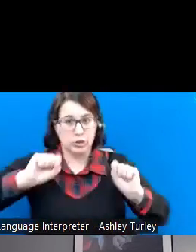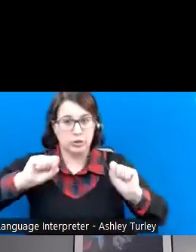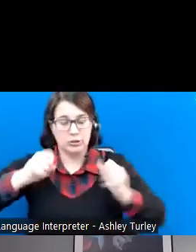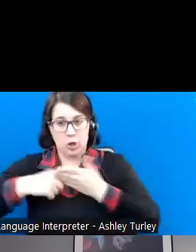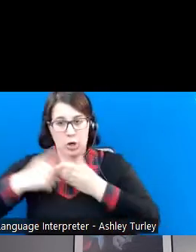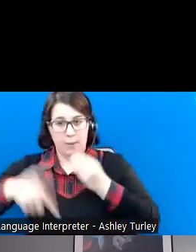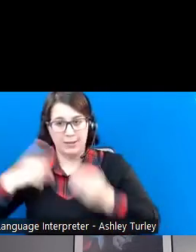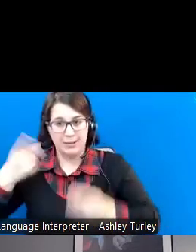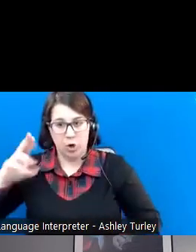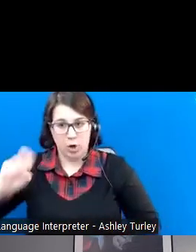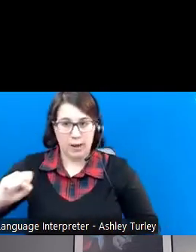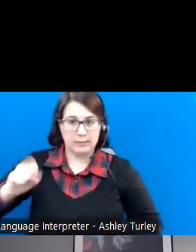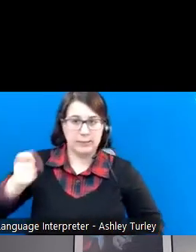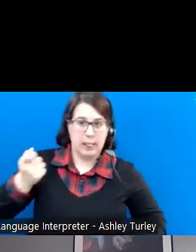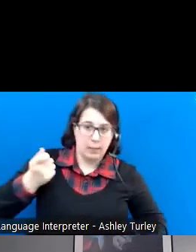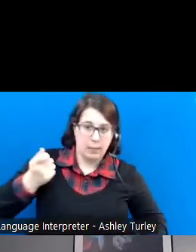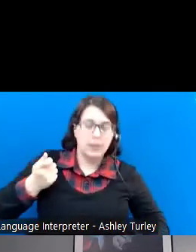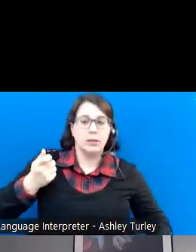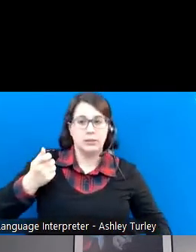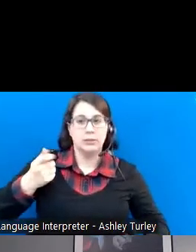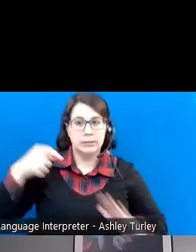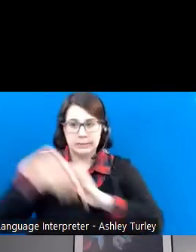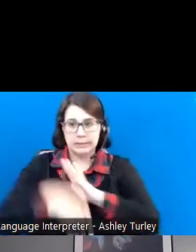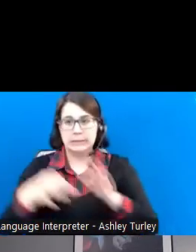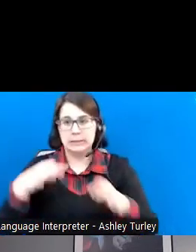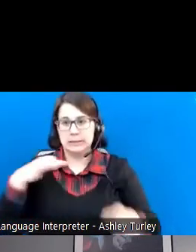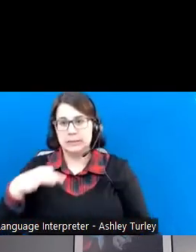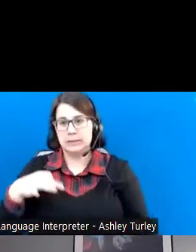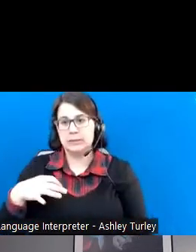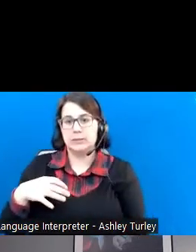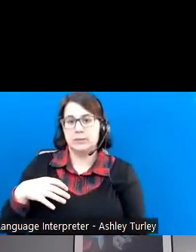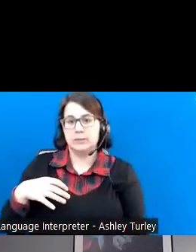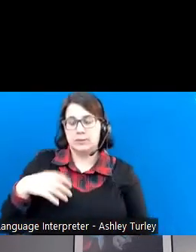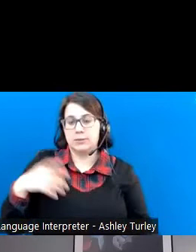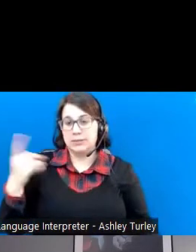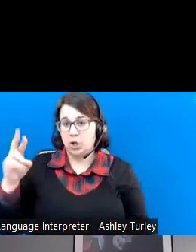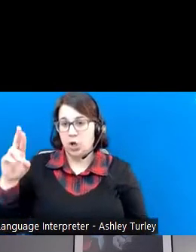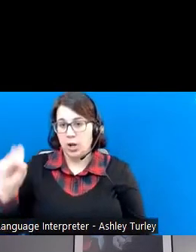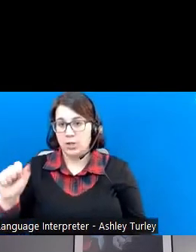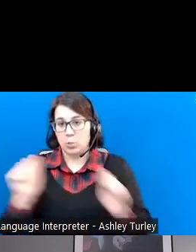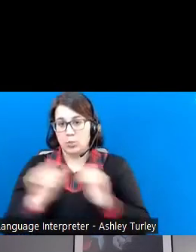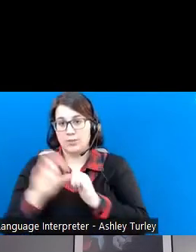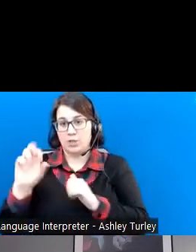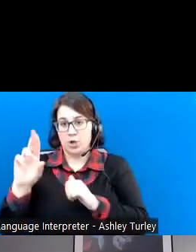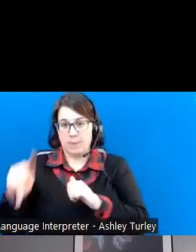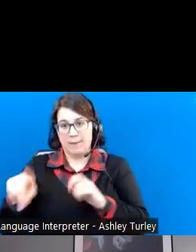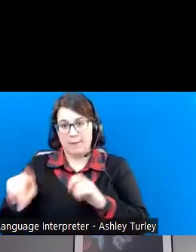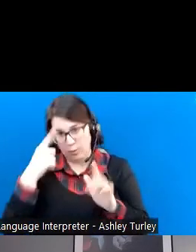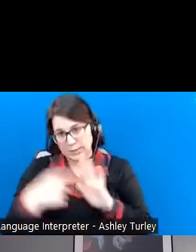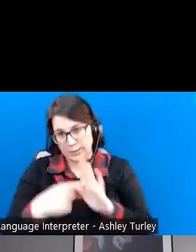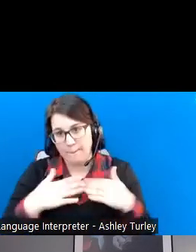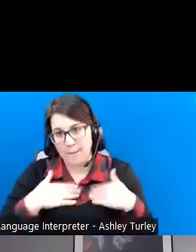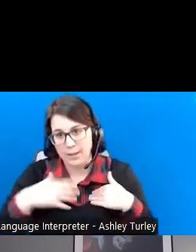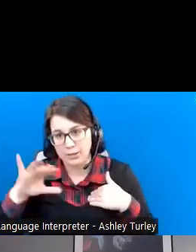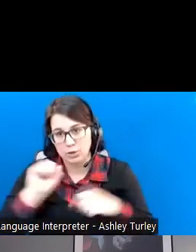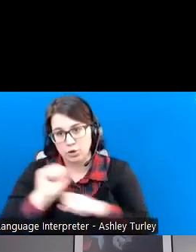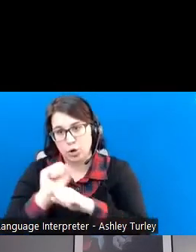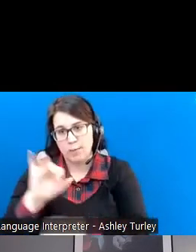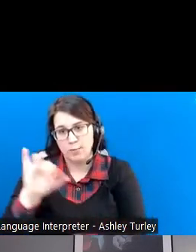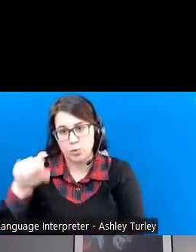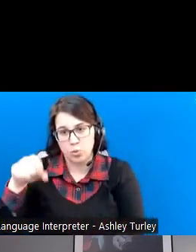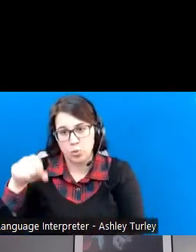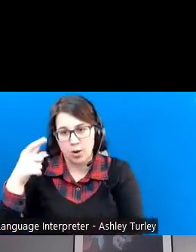into a little bit more deep dive into how DRS works with CRPs like Job Squad and other